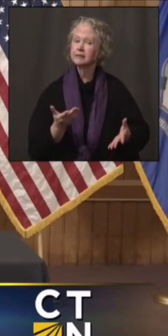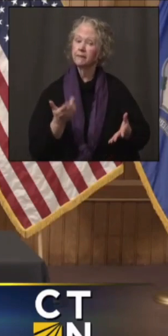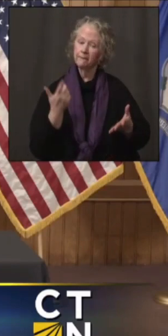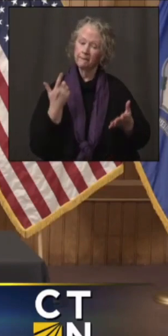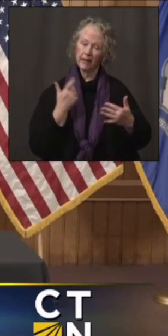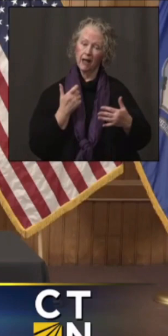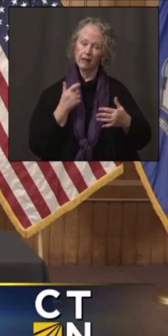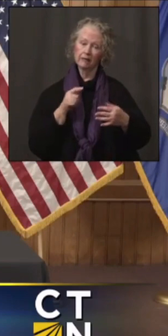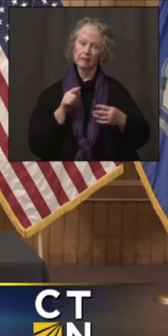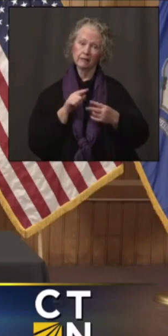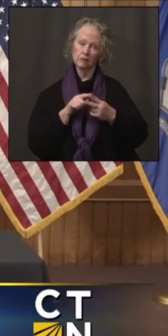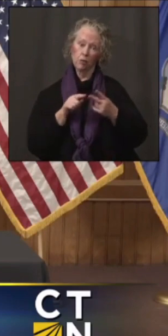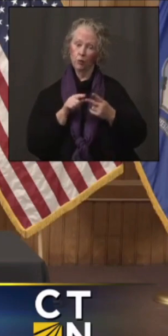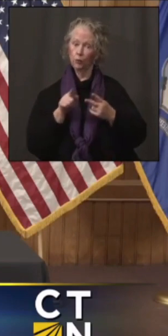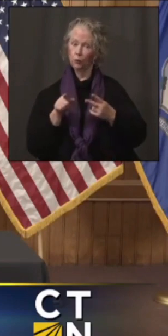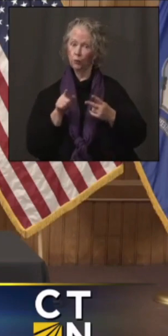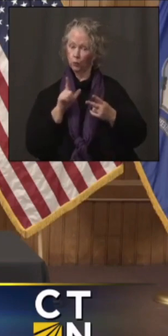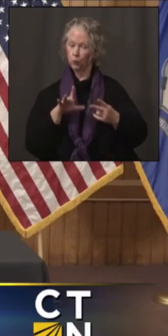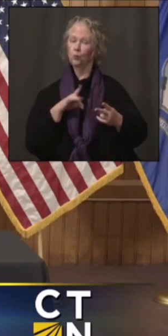people are quite young?